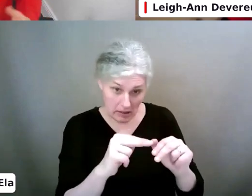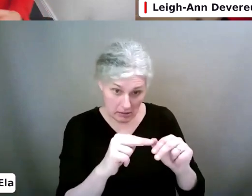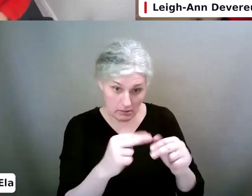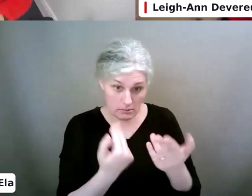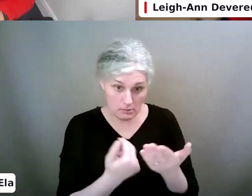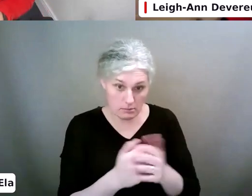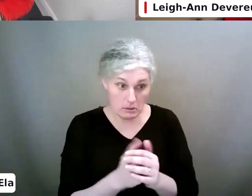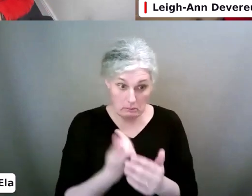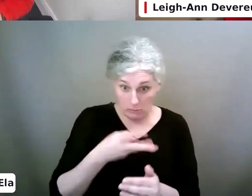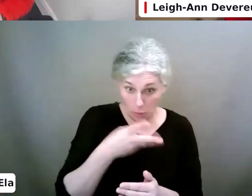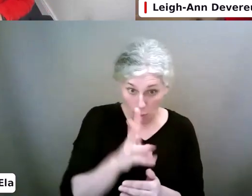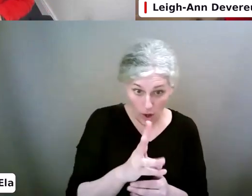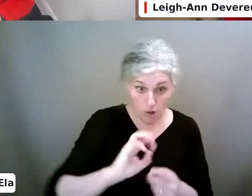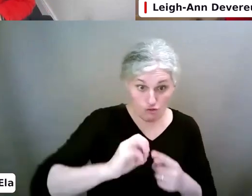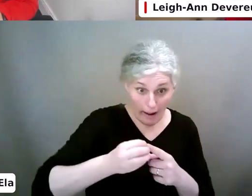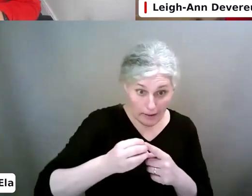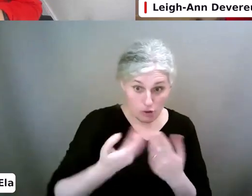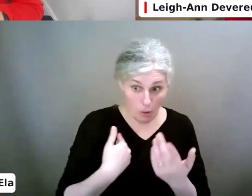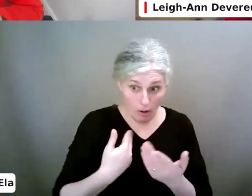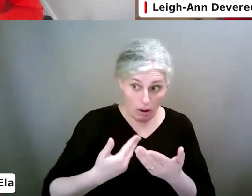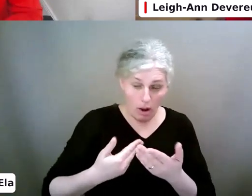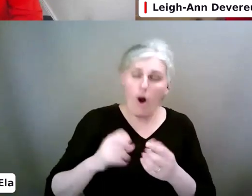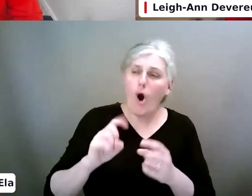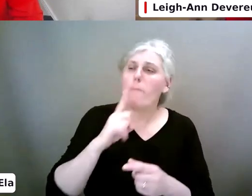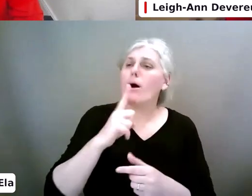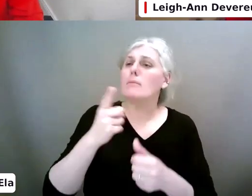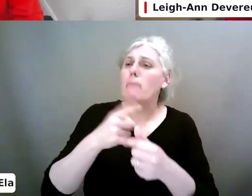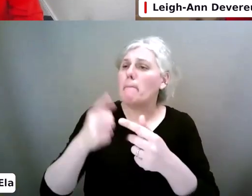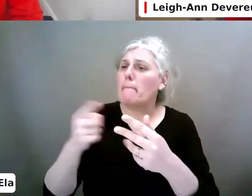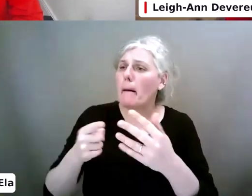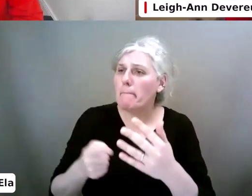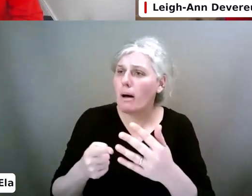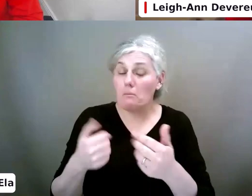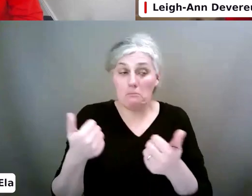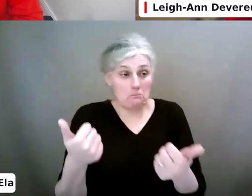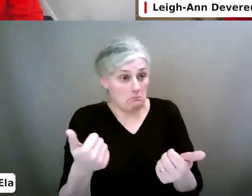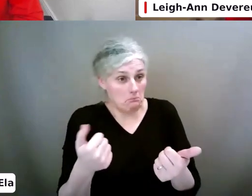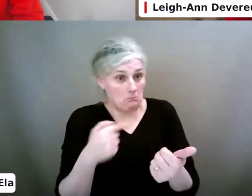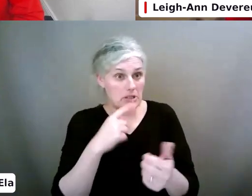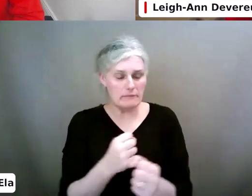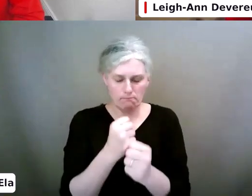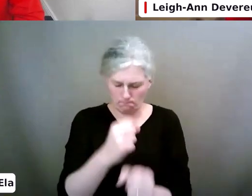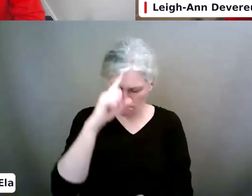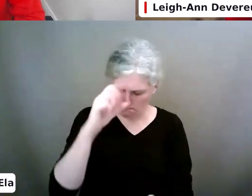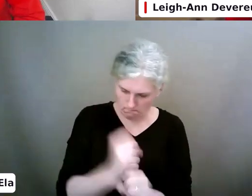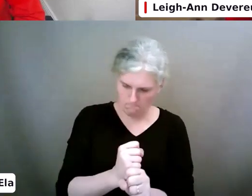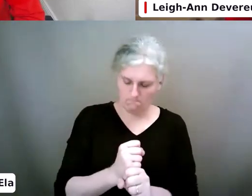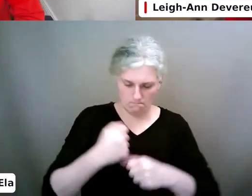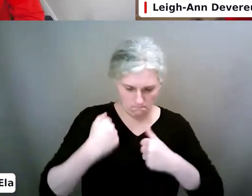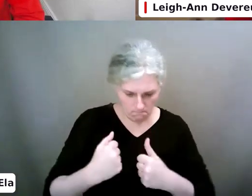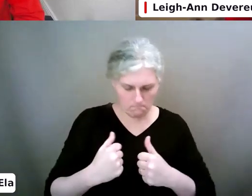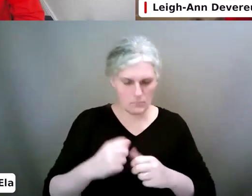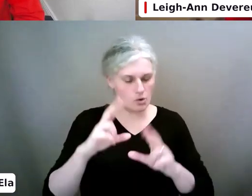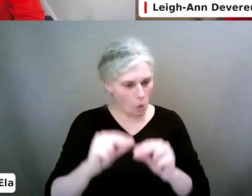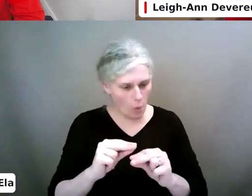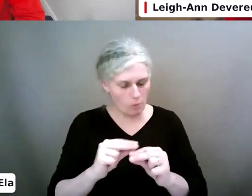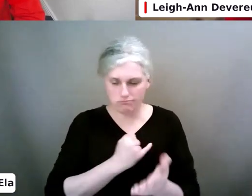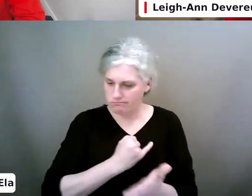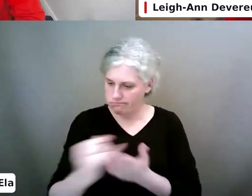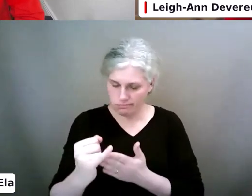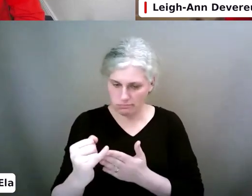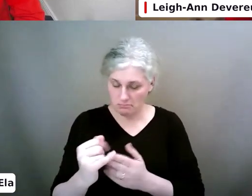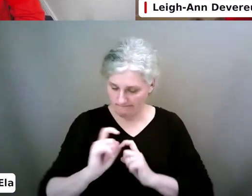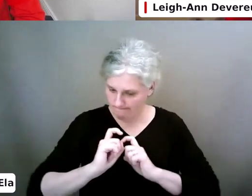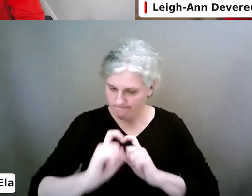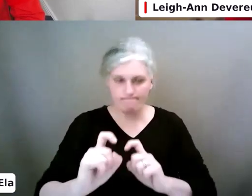Maybe they will. Sometimes it's about compromise. But if you're very strong about this, then stick with the no and just stay with